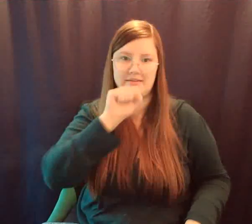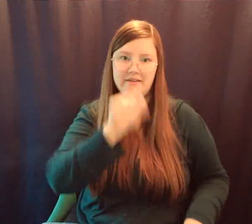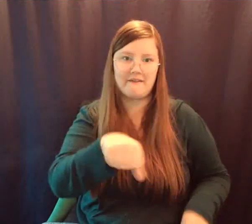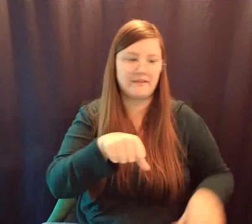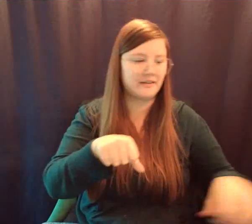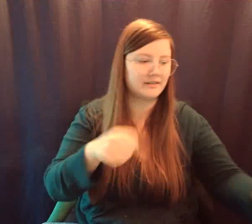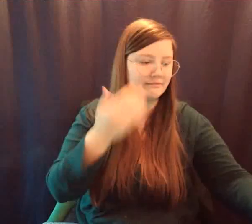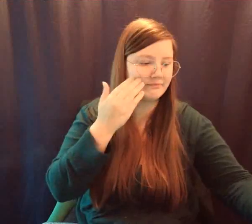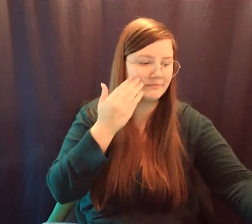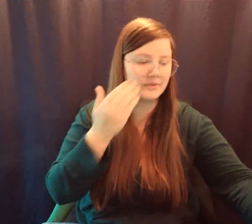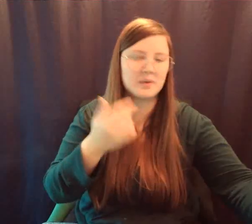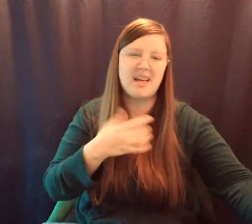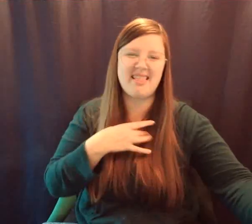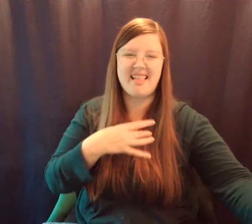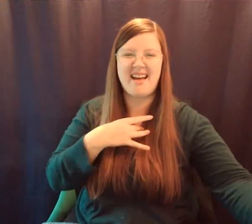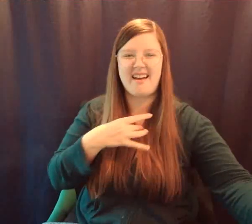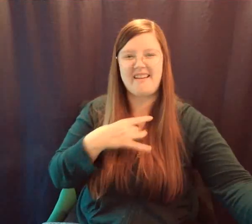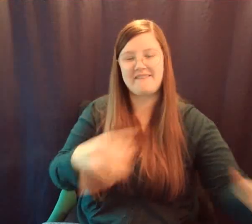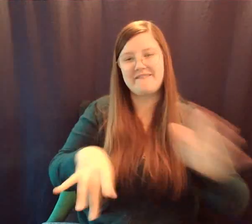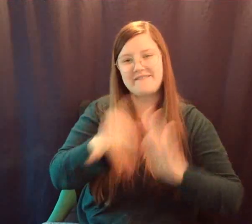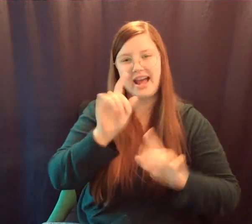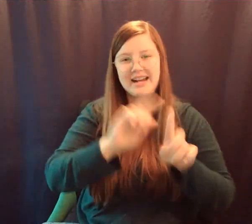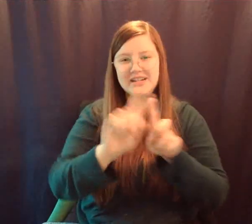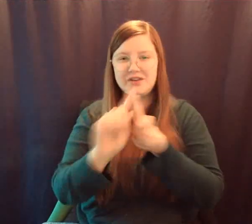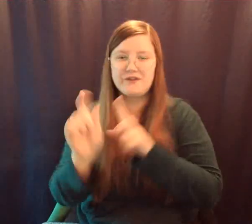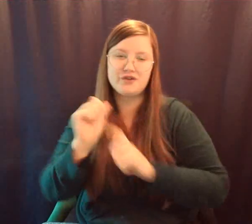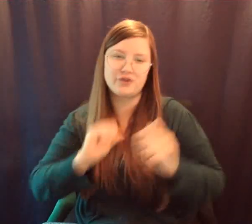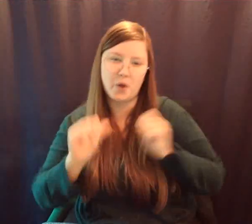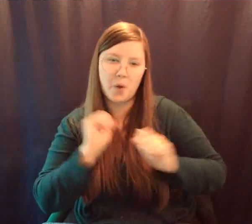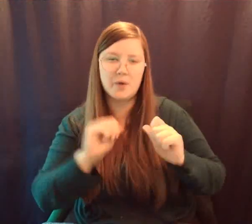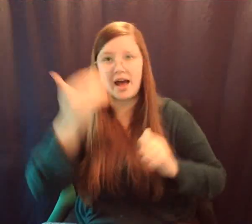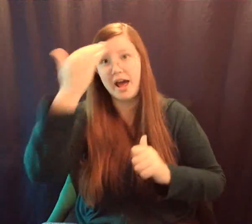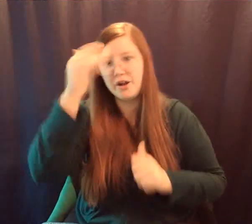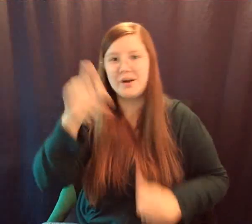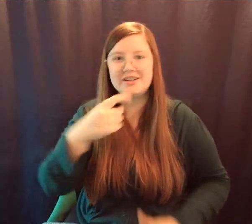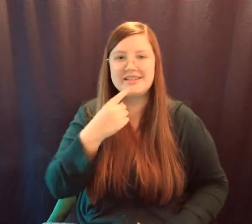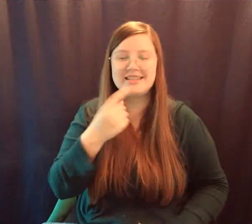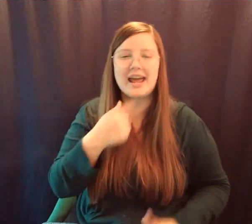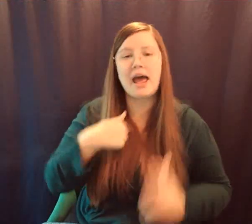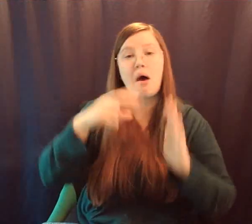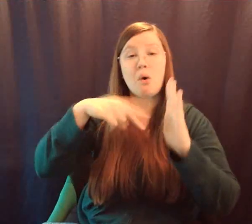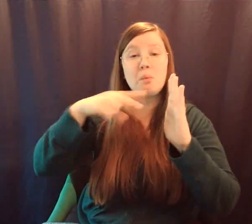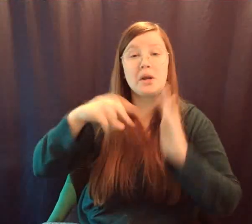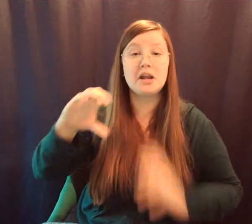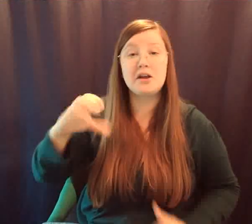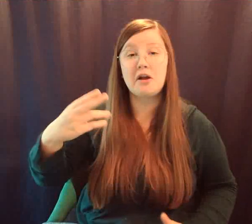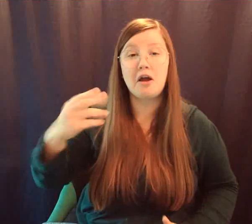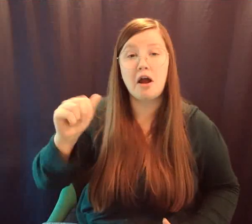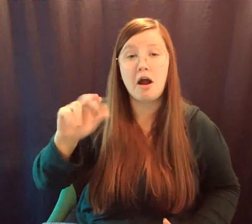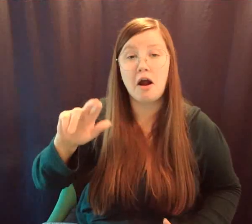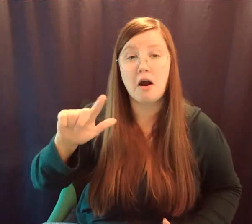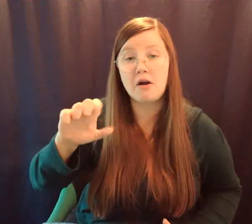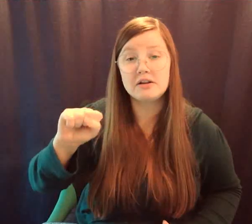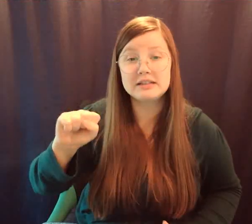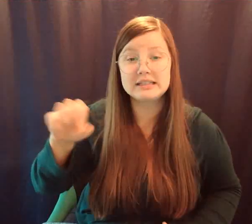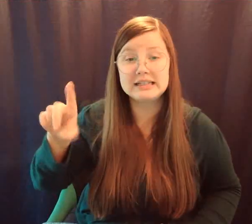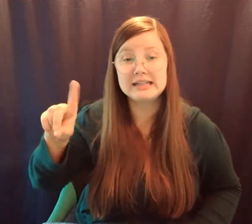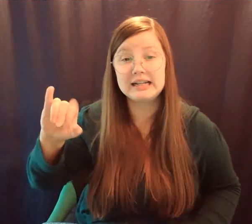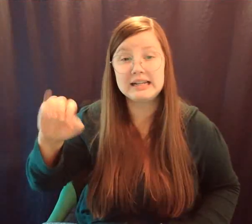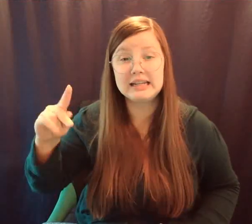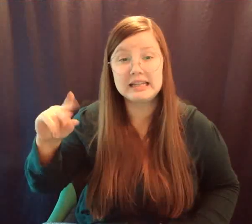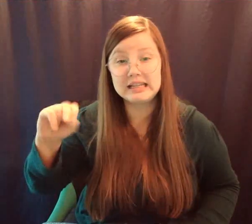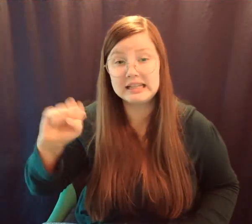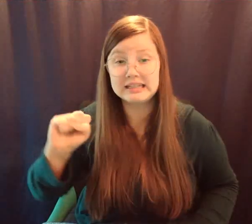stumbling on these different shows. I know I should say I'm reading Charles Dickens in the evenings because I'm an English teacher, but I'm not